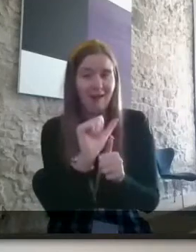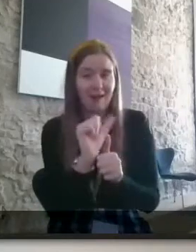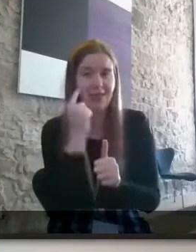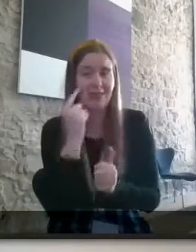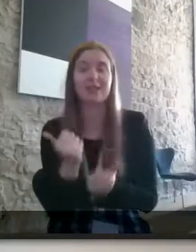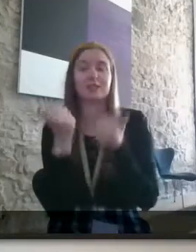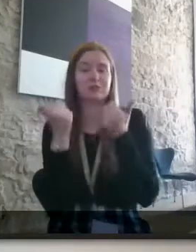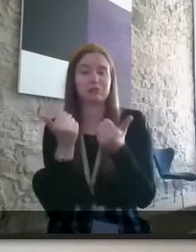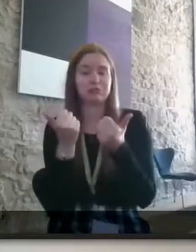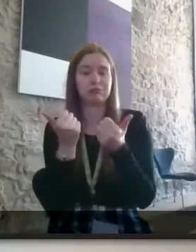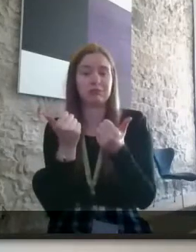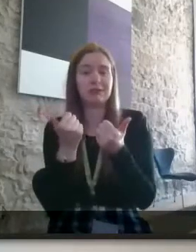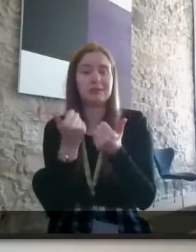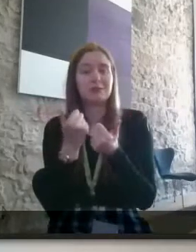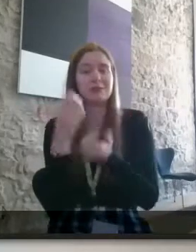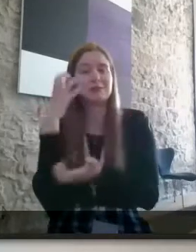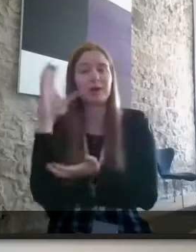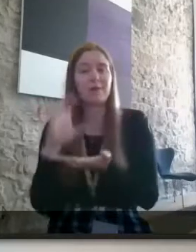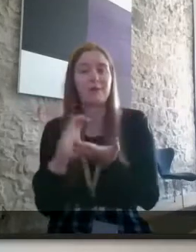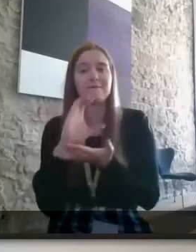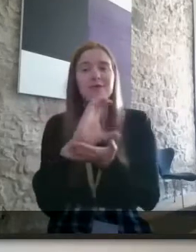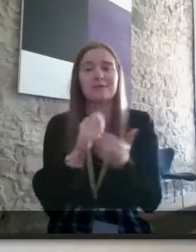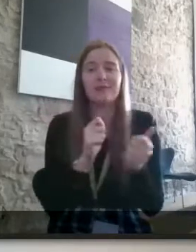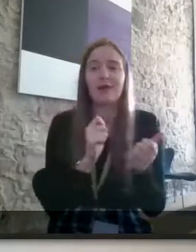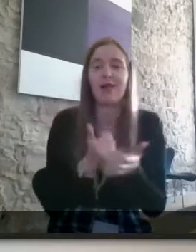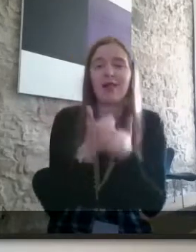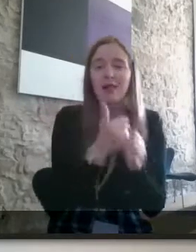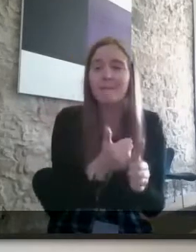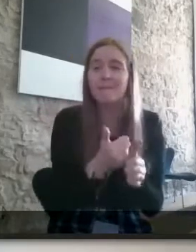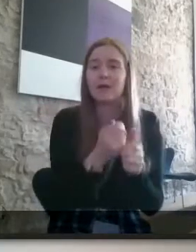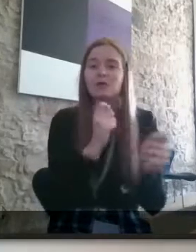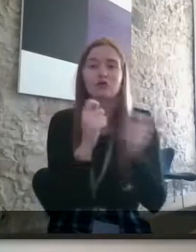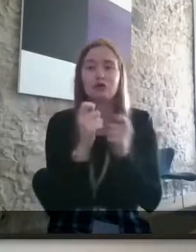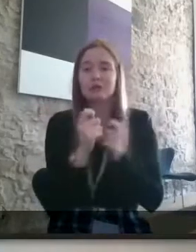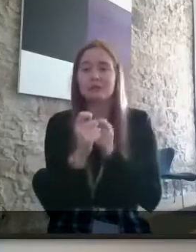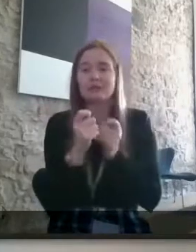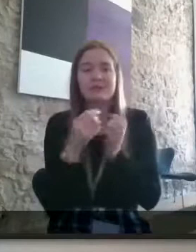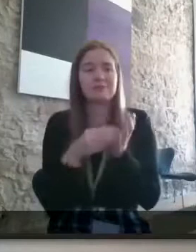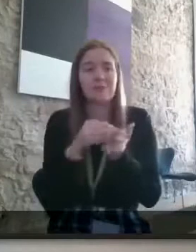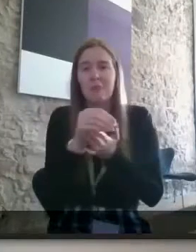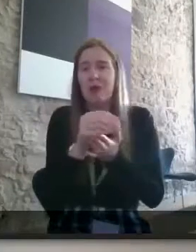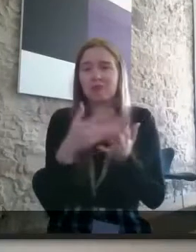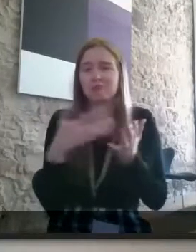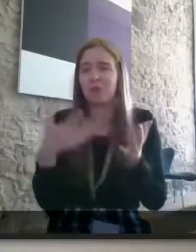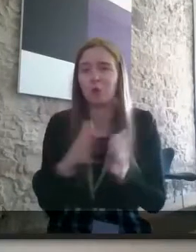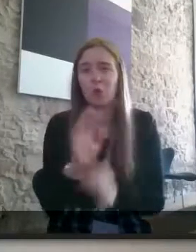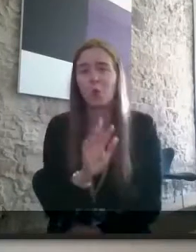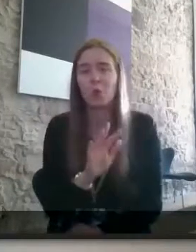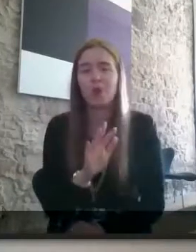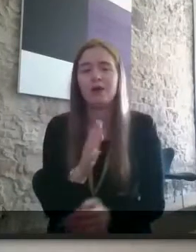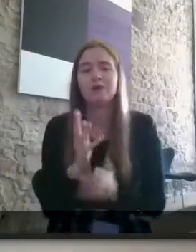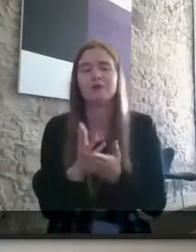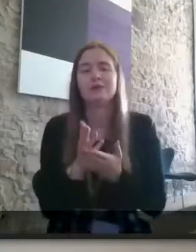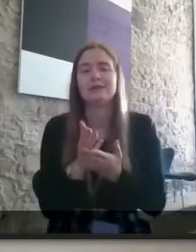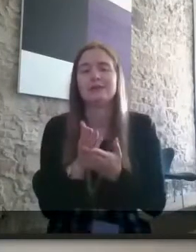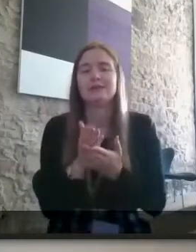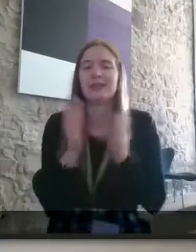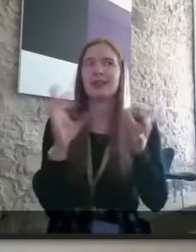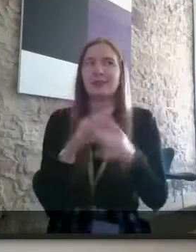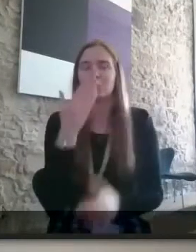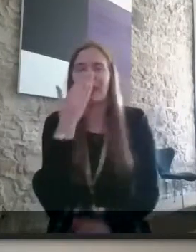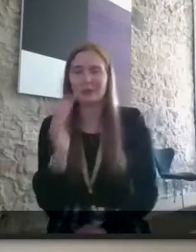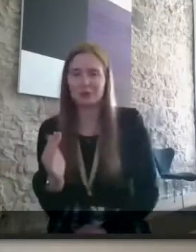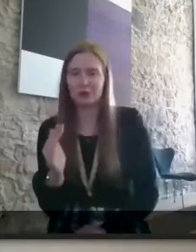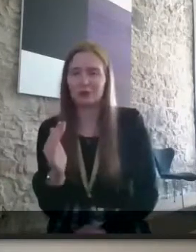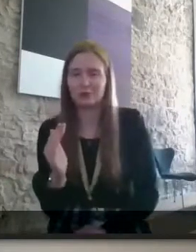known scheme where there's government help or adjustments most adjustments don't cost very much at all so a lot of that is right down to attitudes but